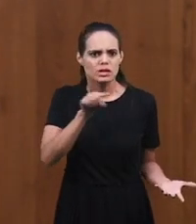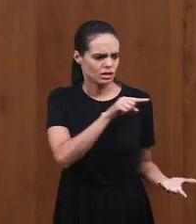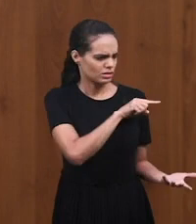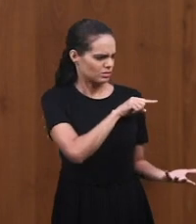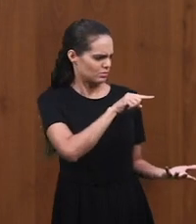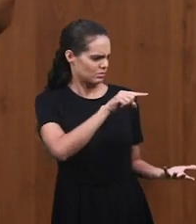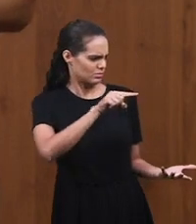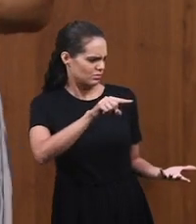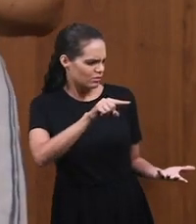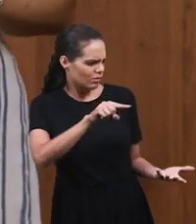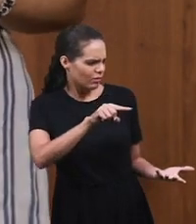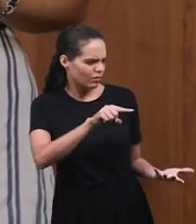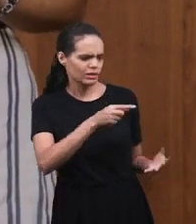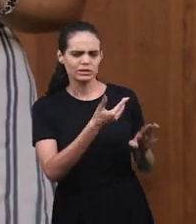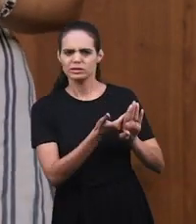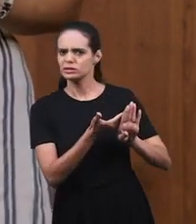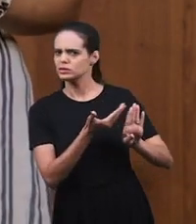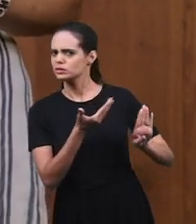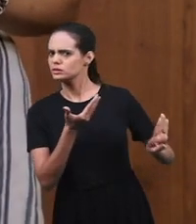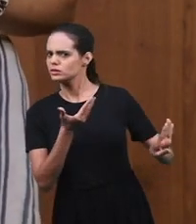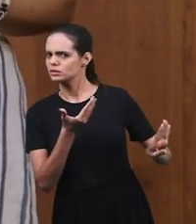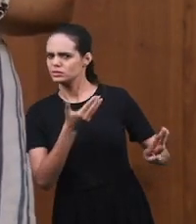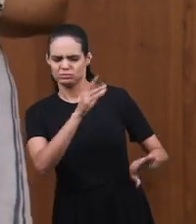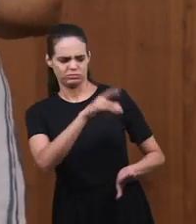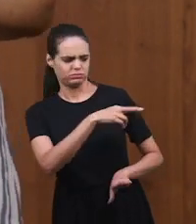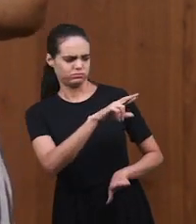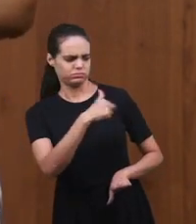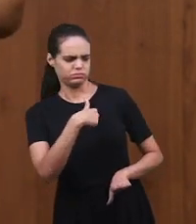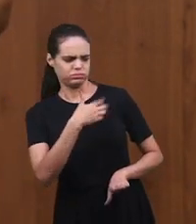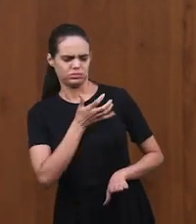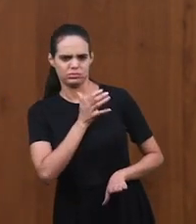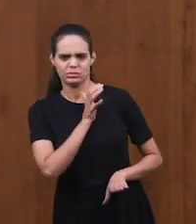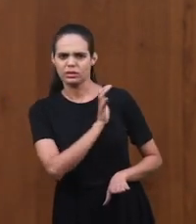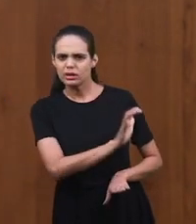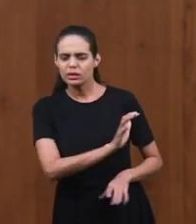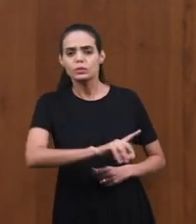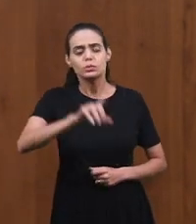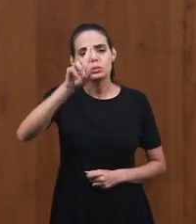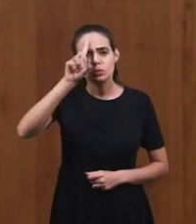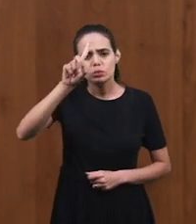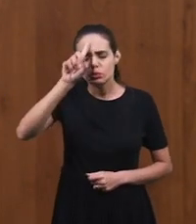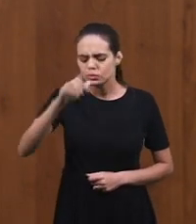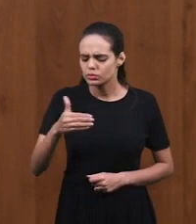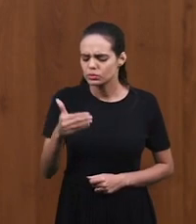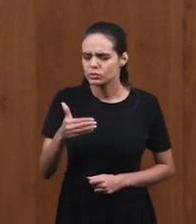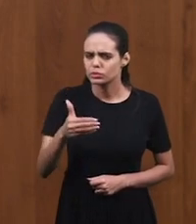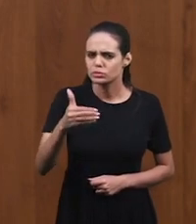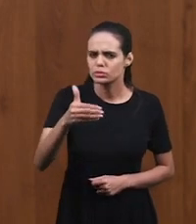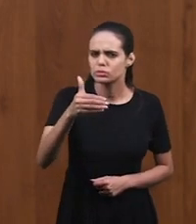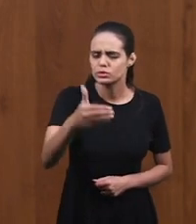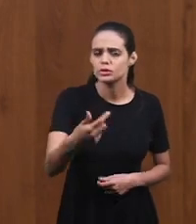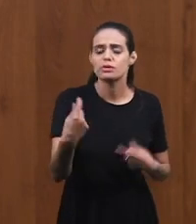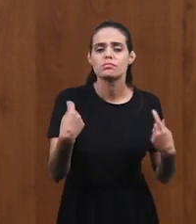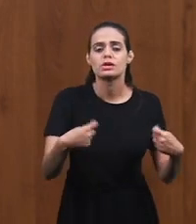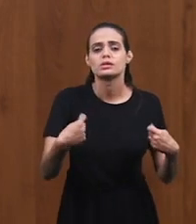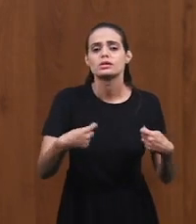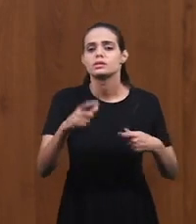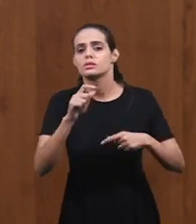And the word tells us for us to go away from these people. We need to make this choice every day.